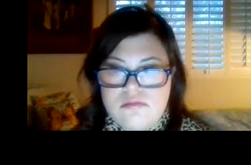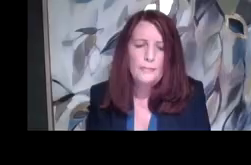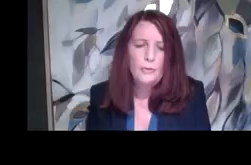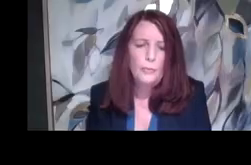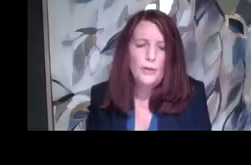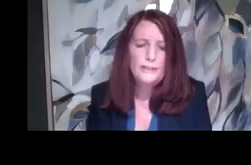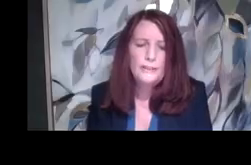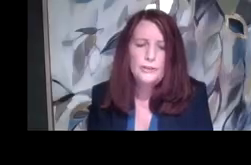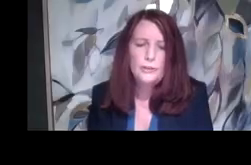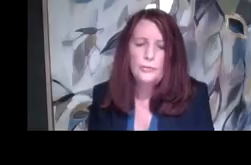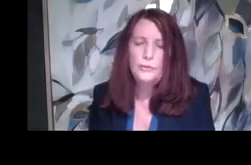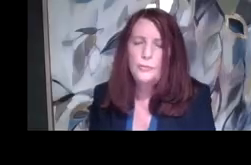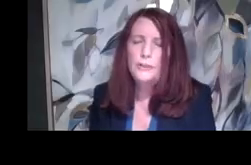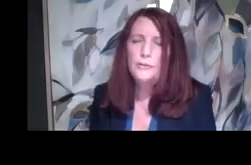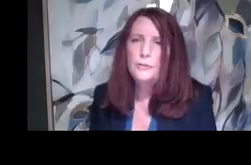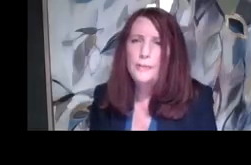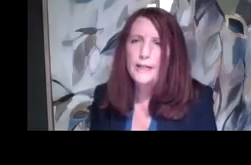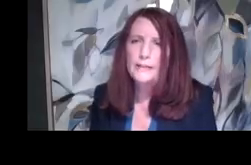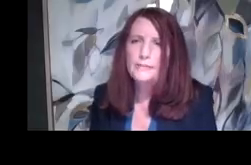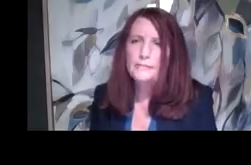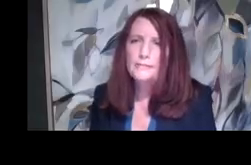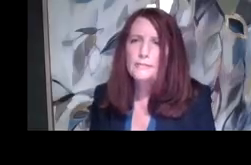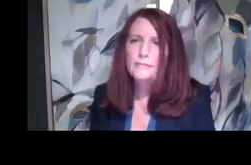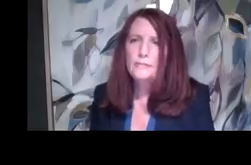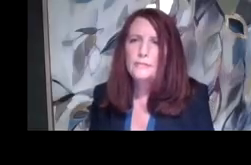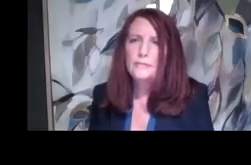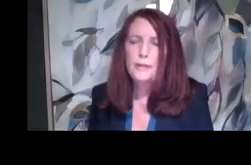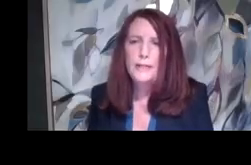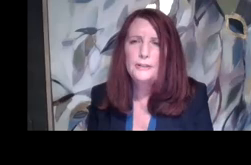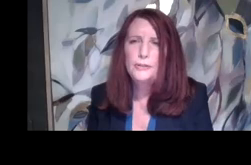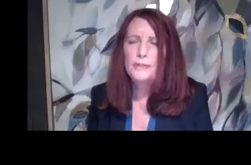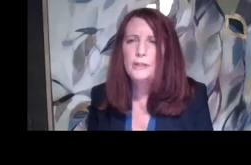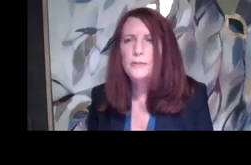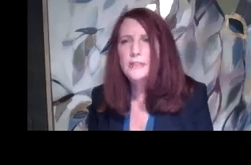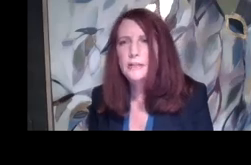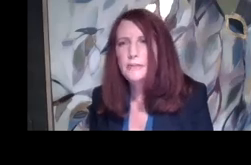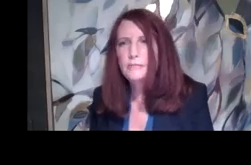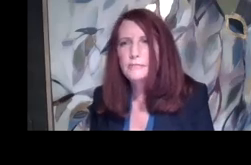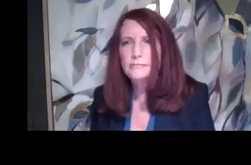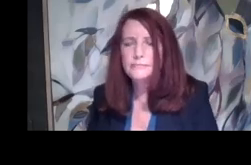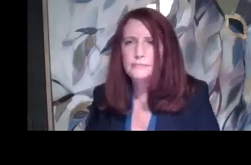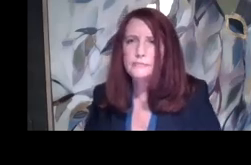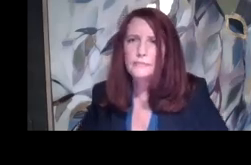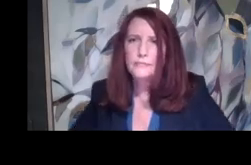Um, what did you, what did you do about it? About the treatment you received?